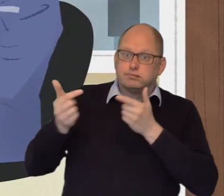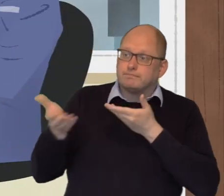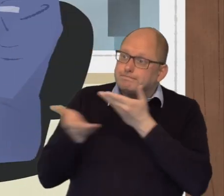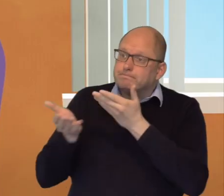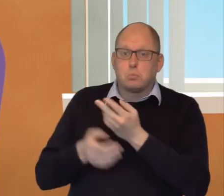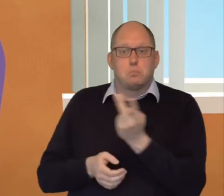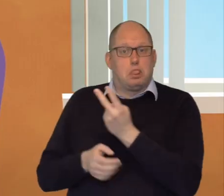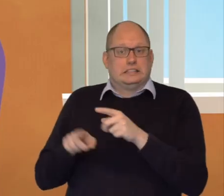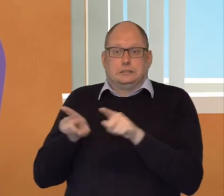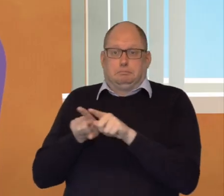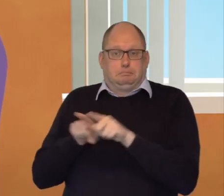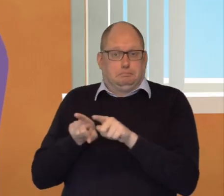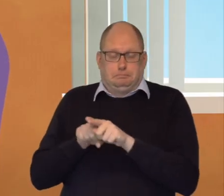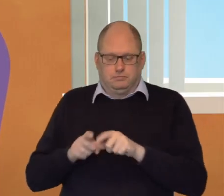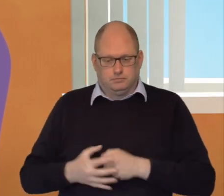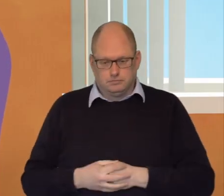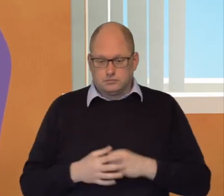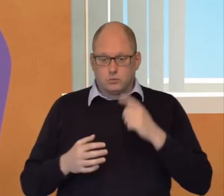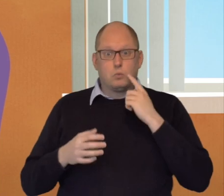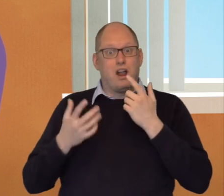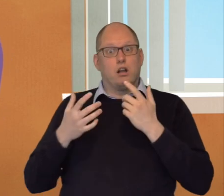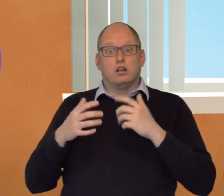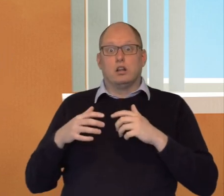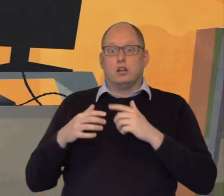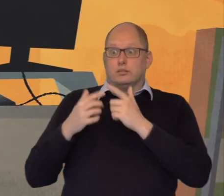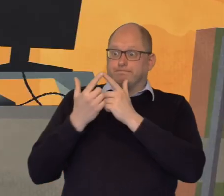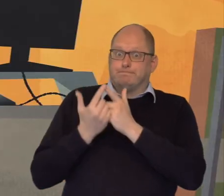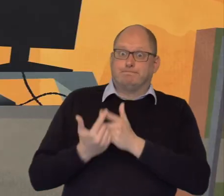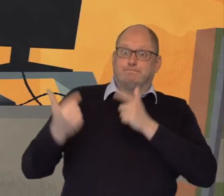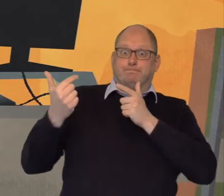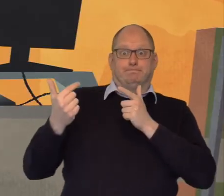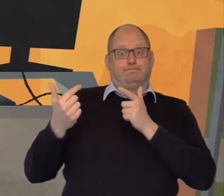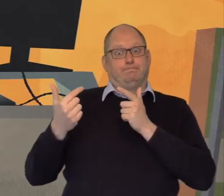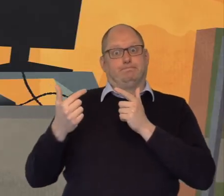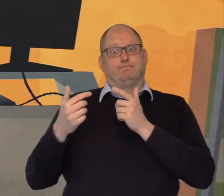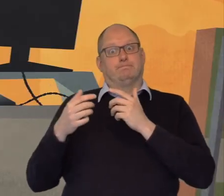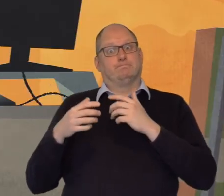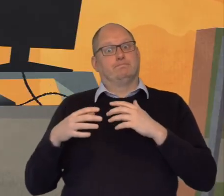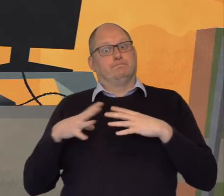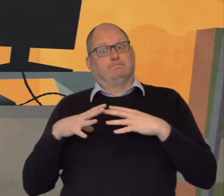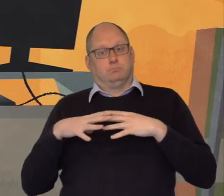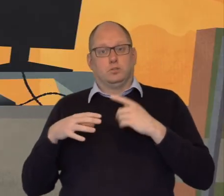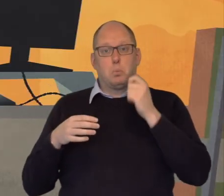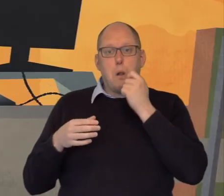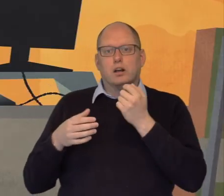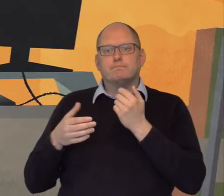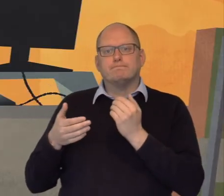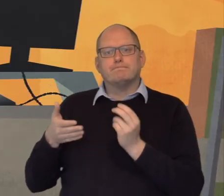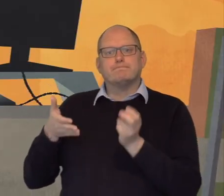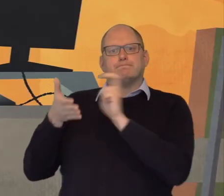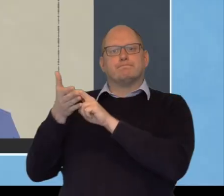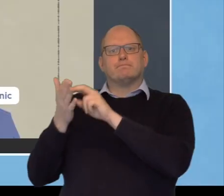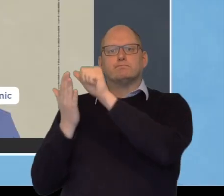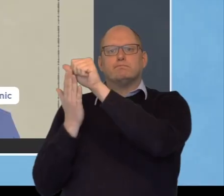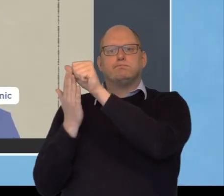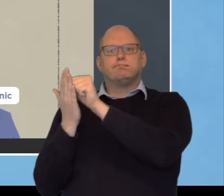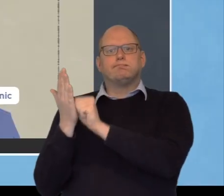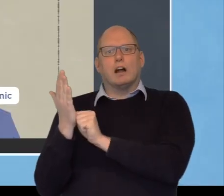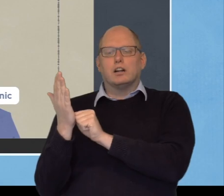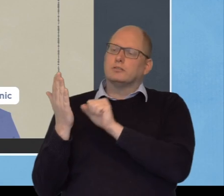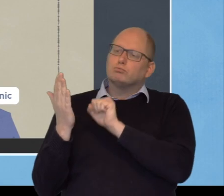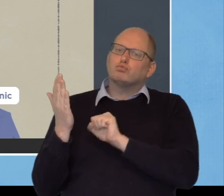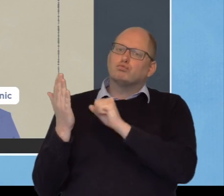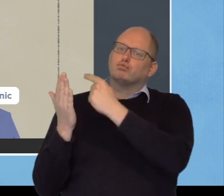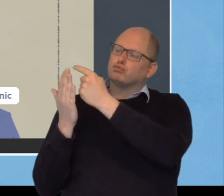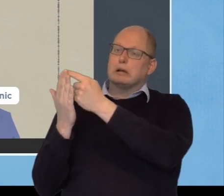Your Near Me appointment is part of your clinician's day-to-day routine and will be conducted in much the same way. When you start